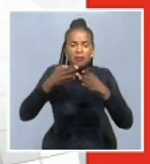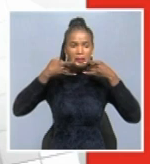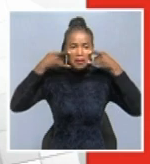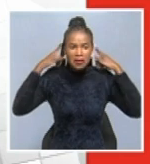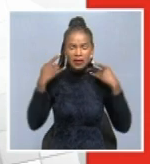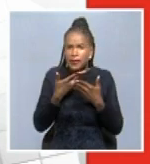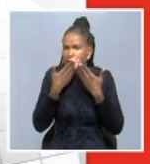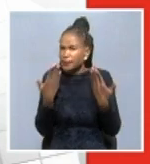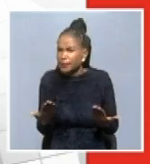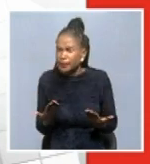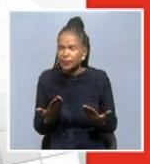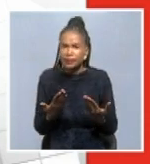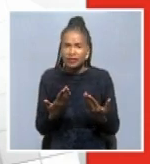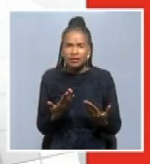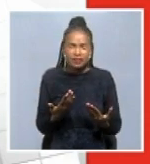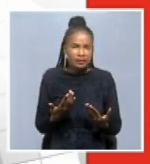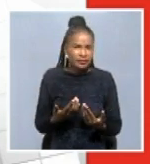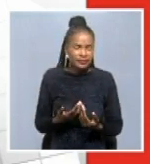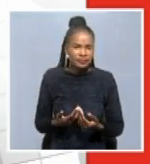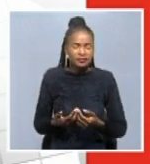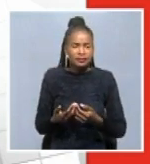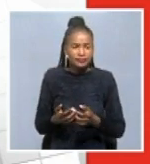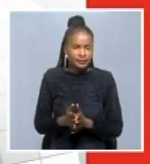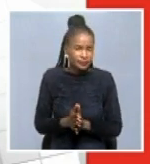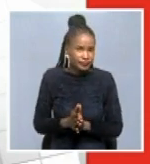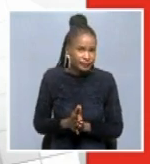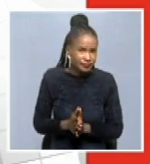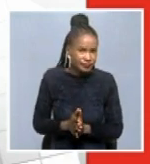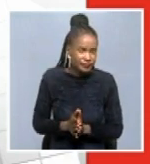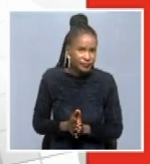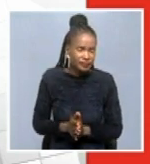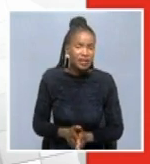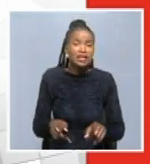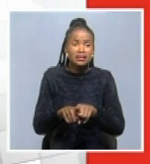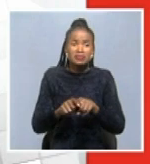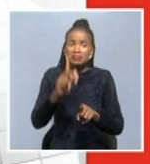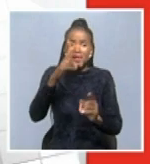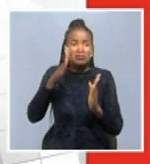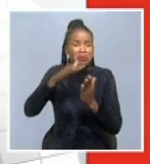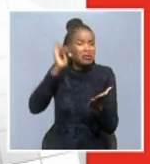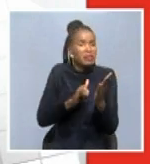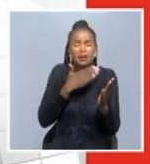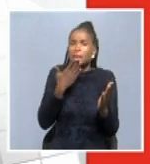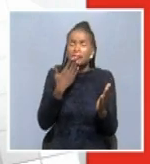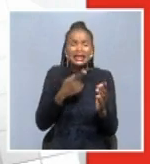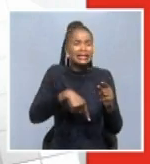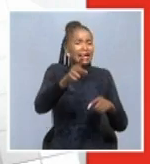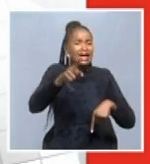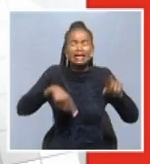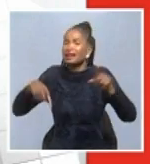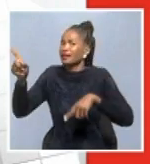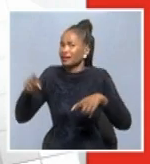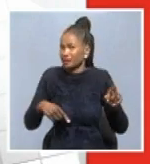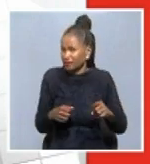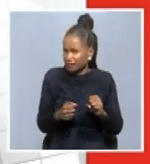seeing people moving in the streets, very large numbers and moving a lot. But with the security,